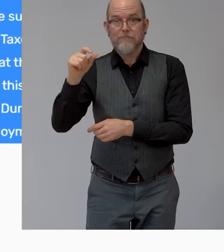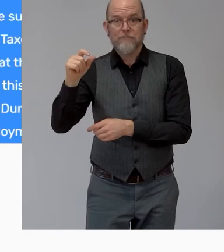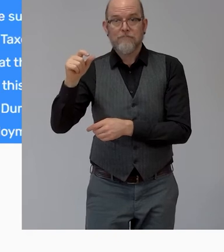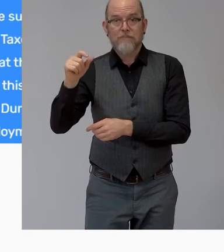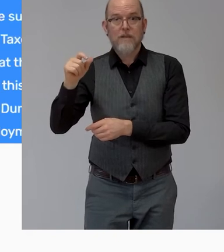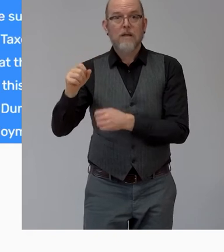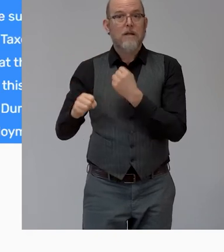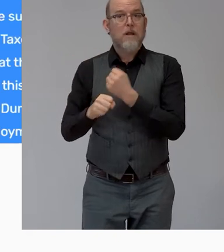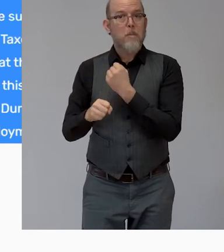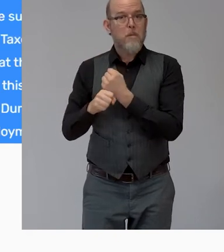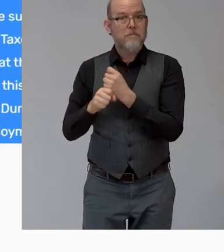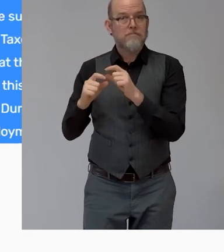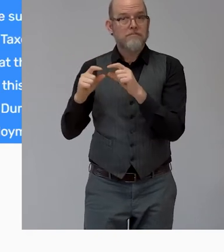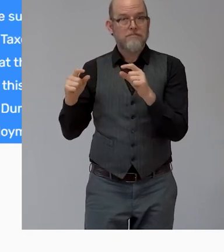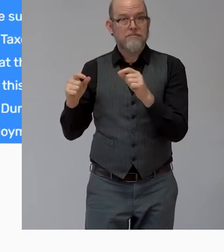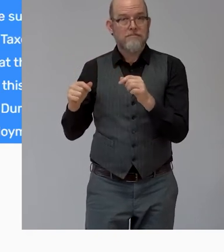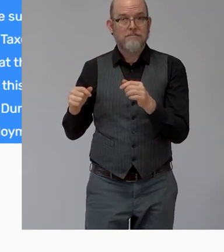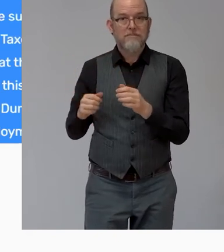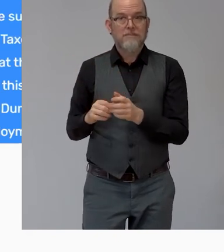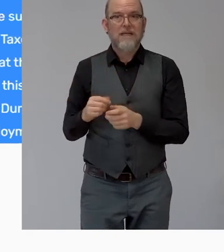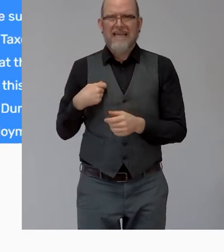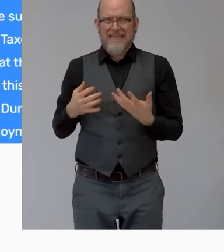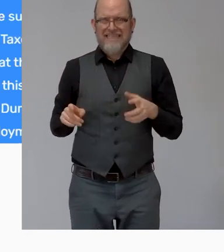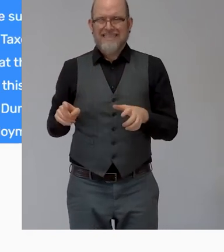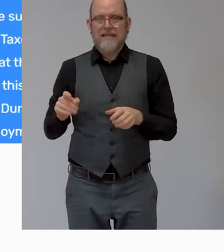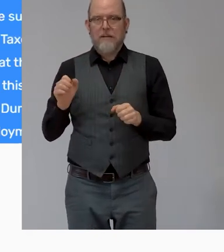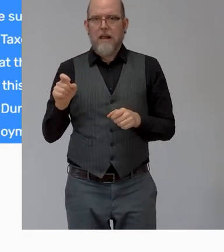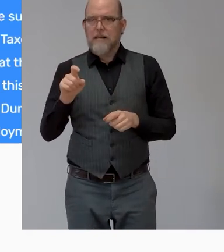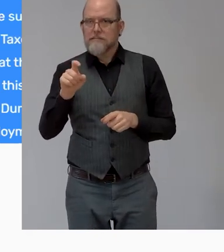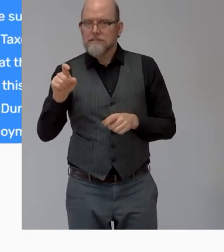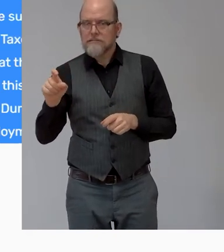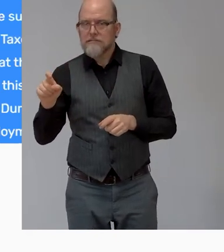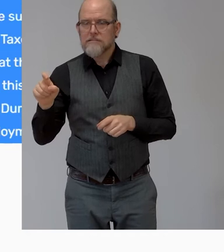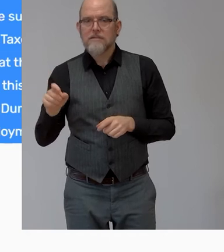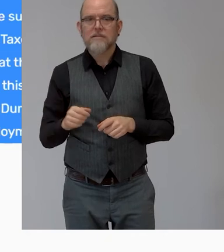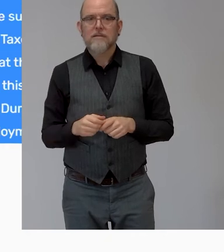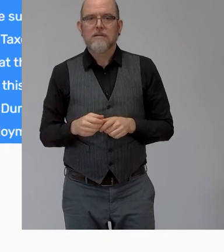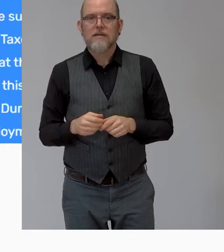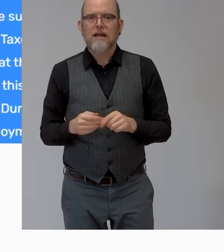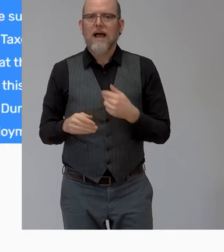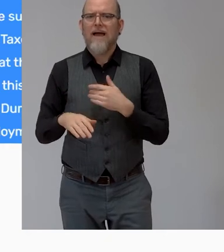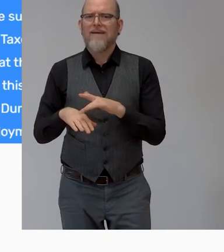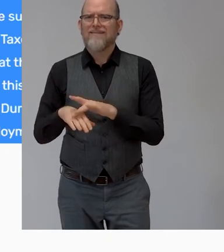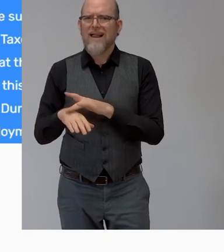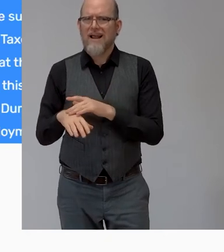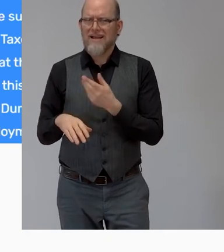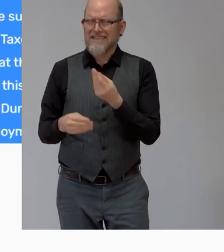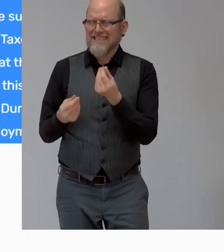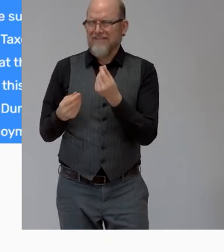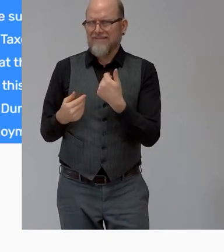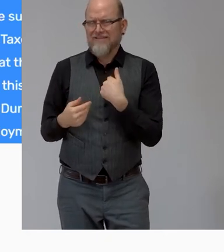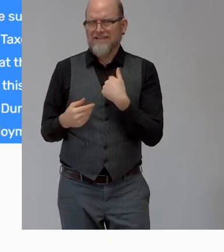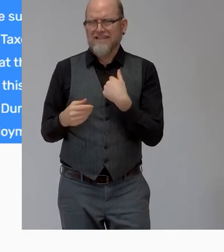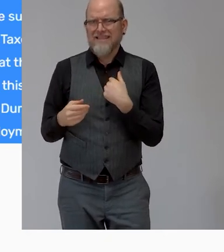a lot of control over it uh which is in many cases and on i guess what you feel like well for me